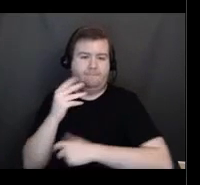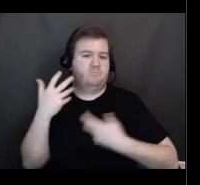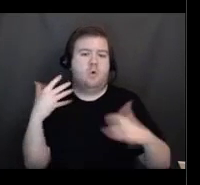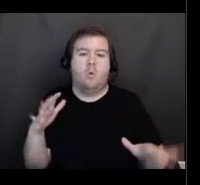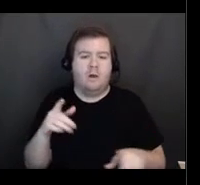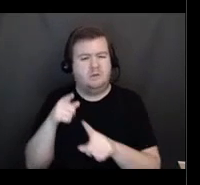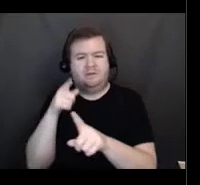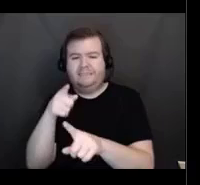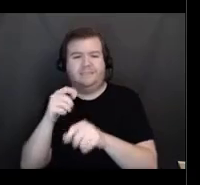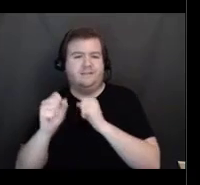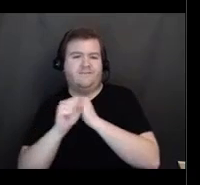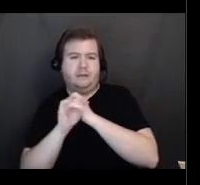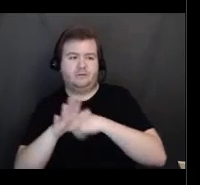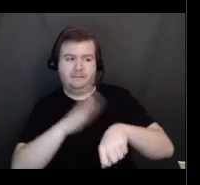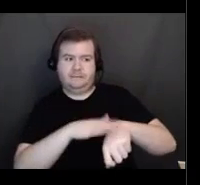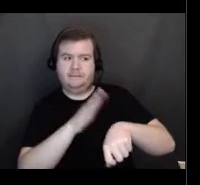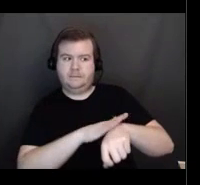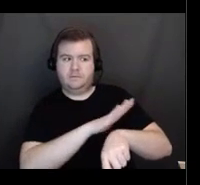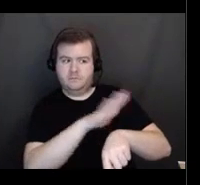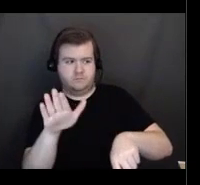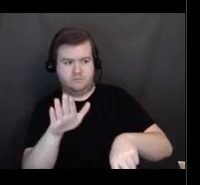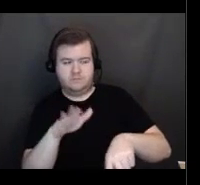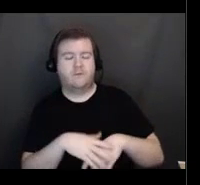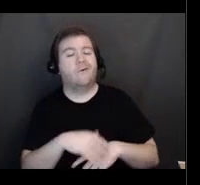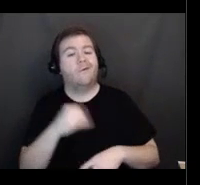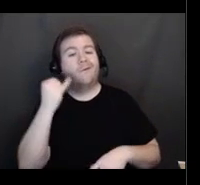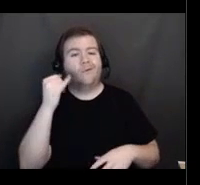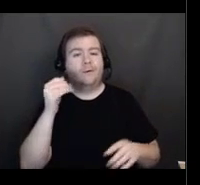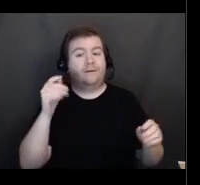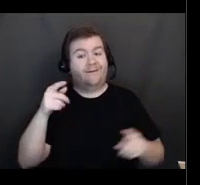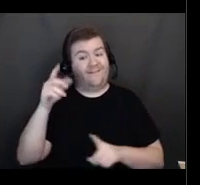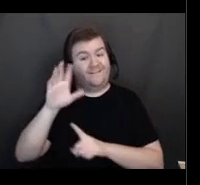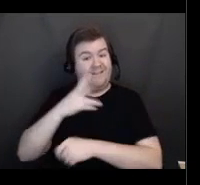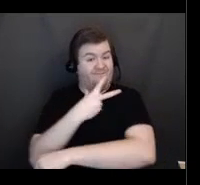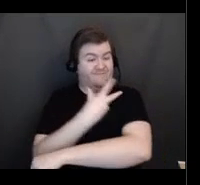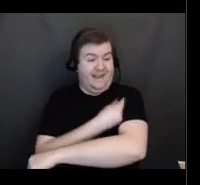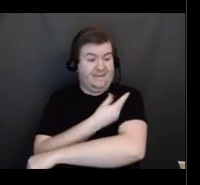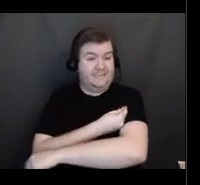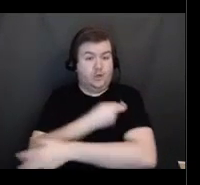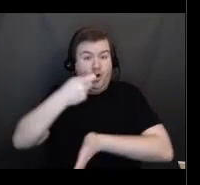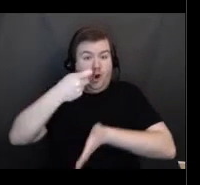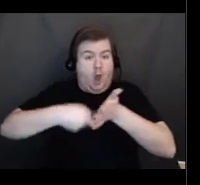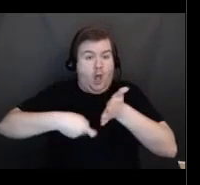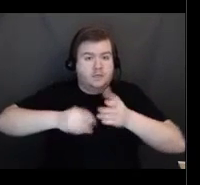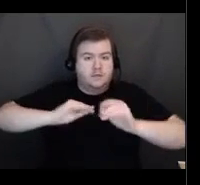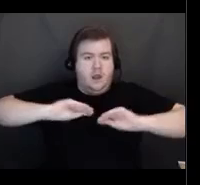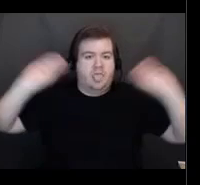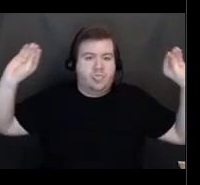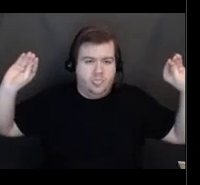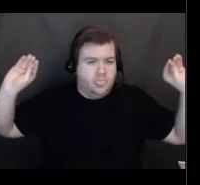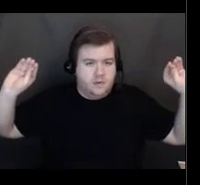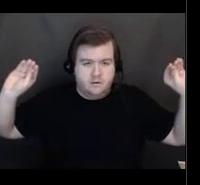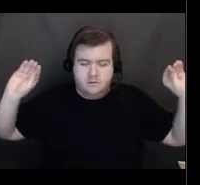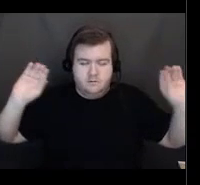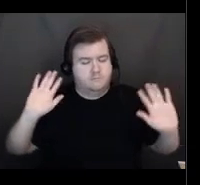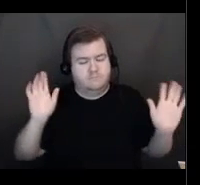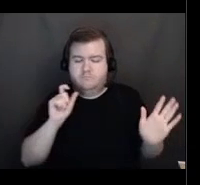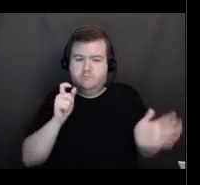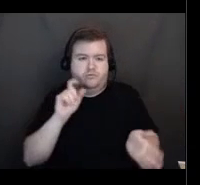to pay out of pocket to get the vaccine. There is no expense to the vaccine. You are,